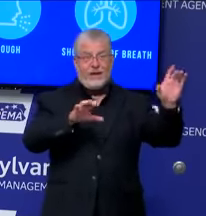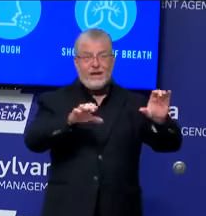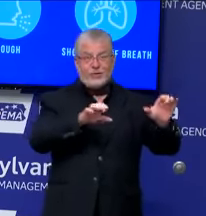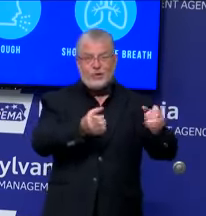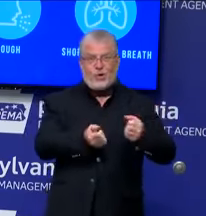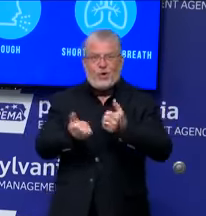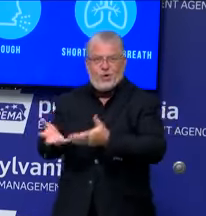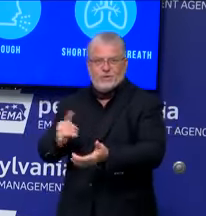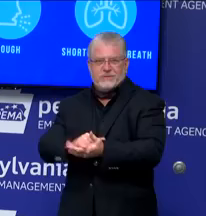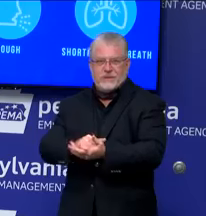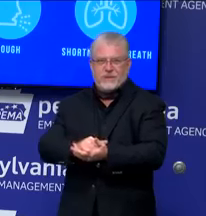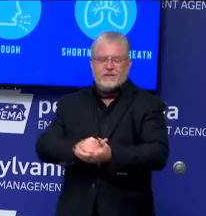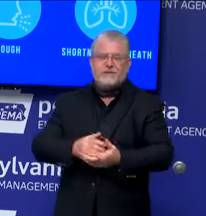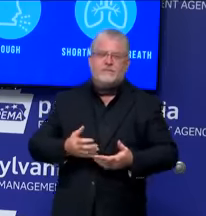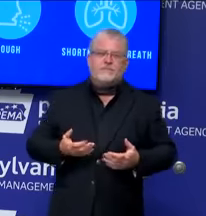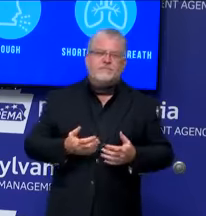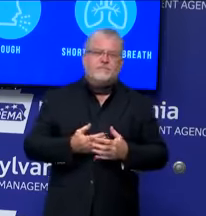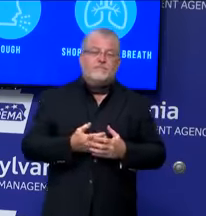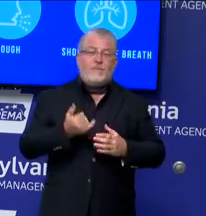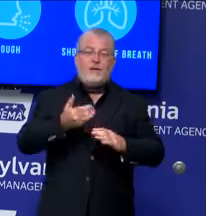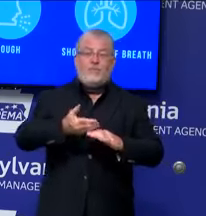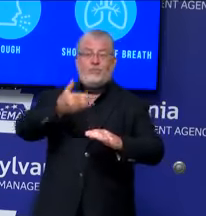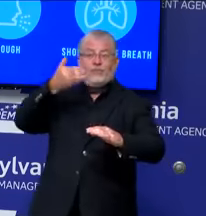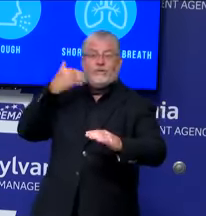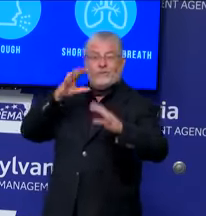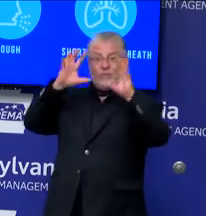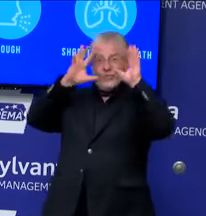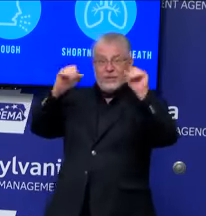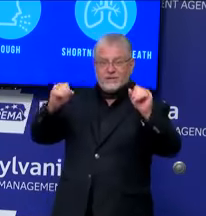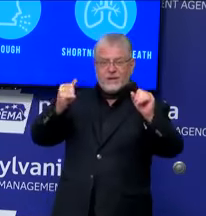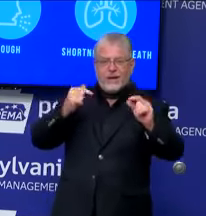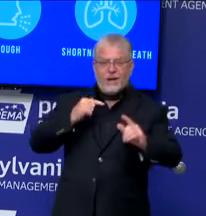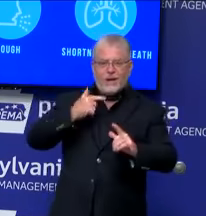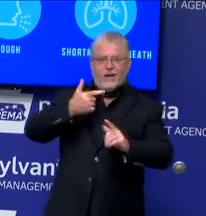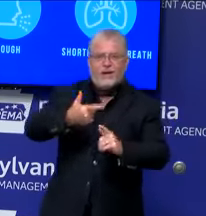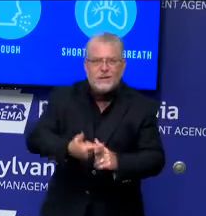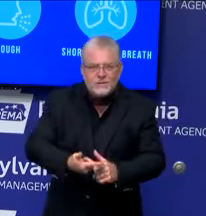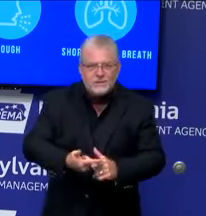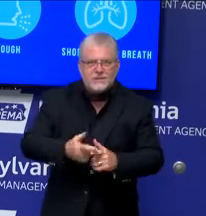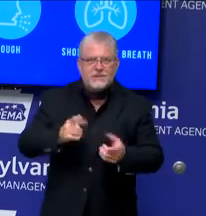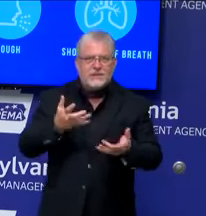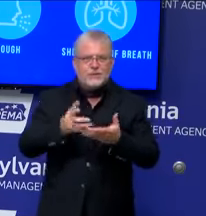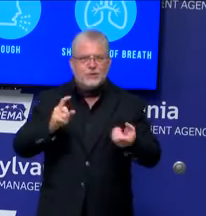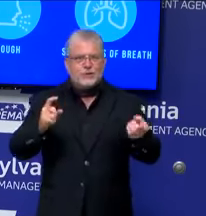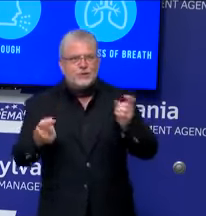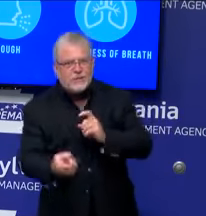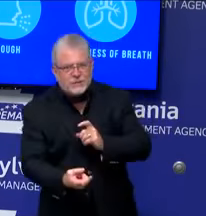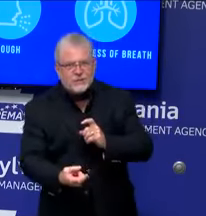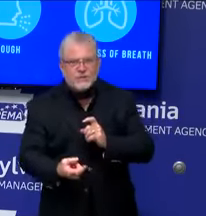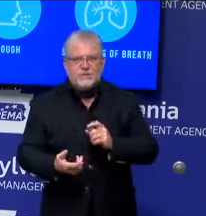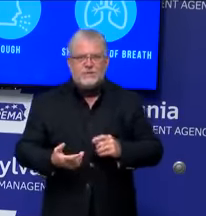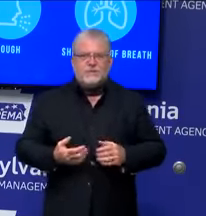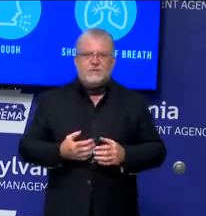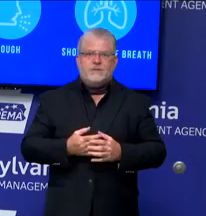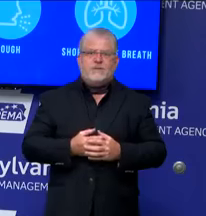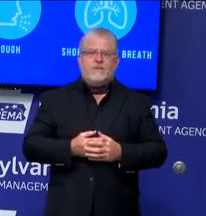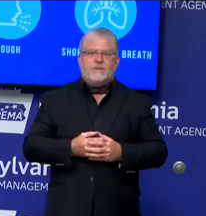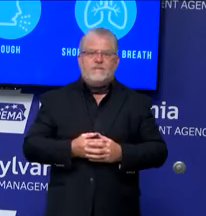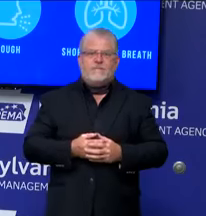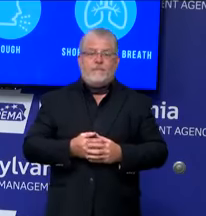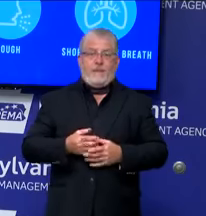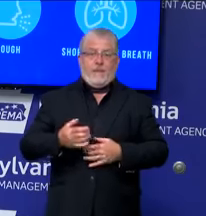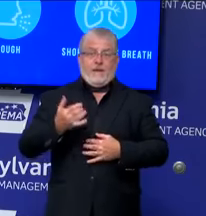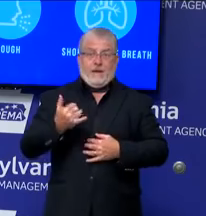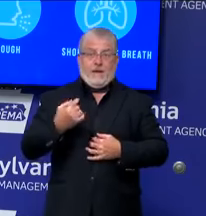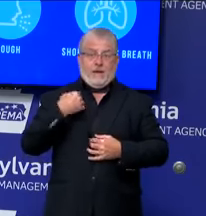previous administration. A lot of that has been rolled back. However, the victory in the Supreme Court a month ago was a tremendous victory